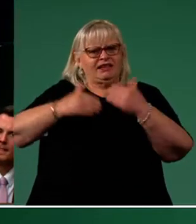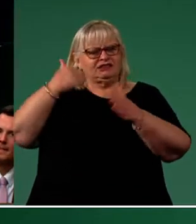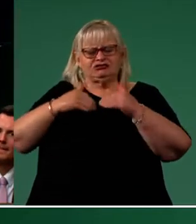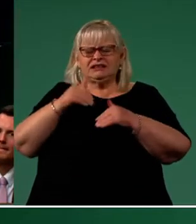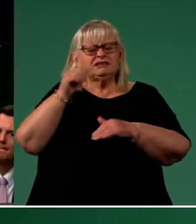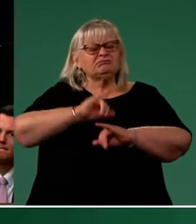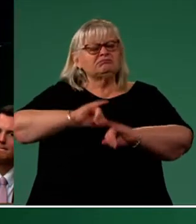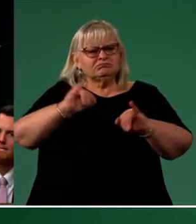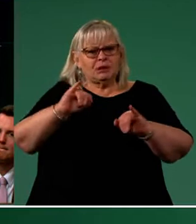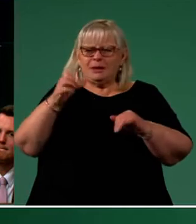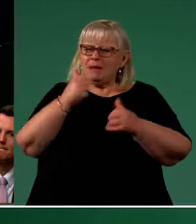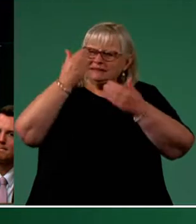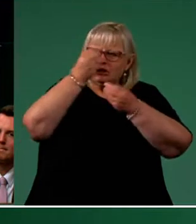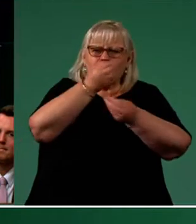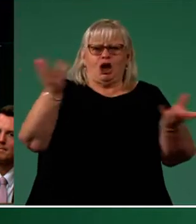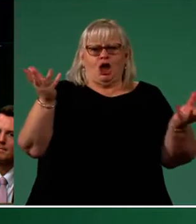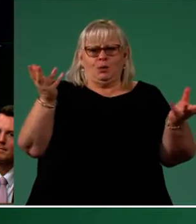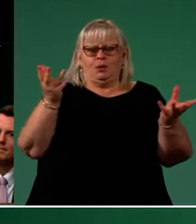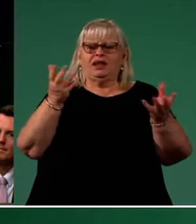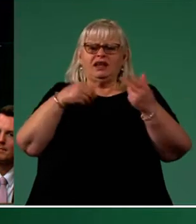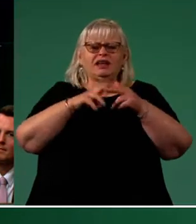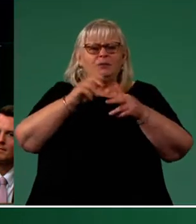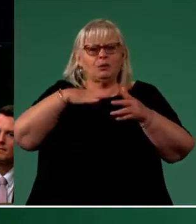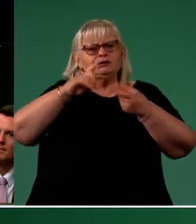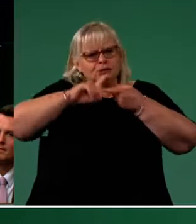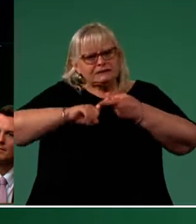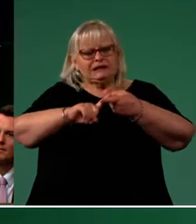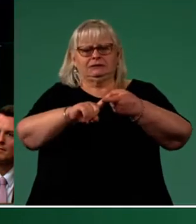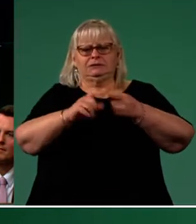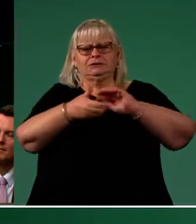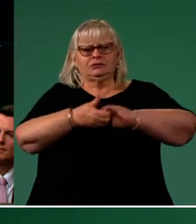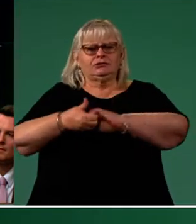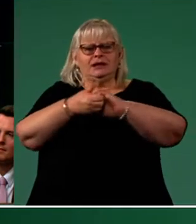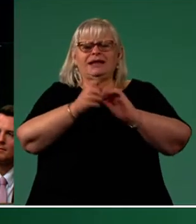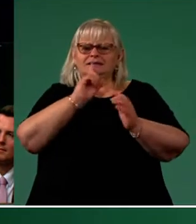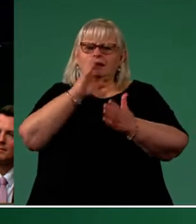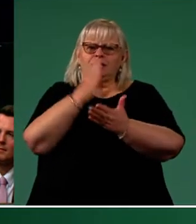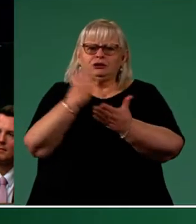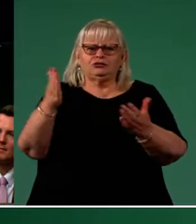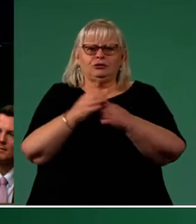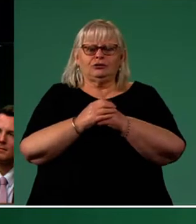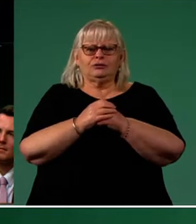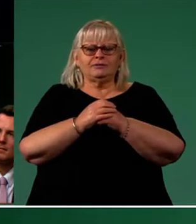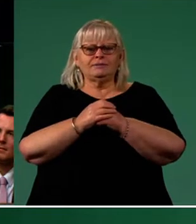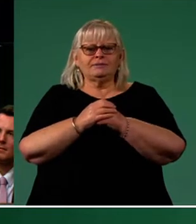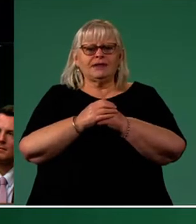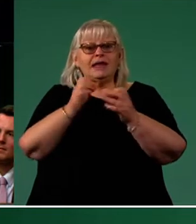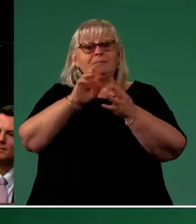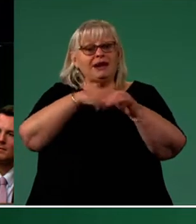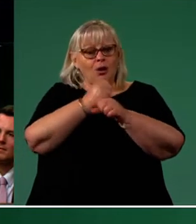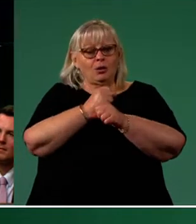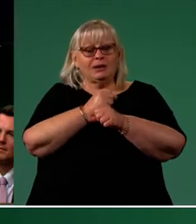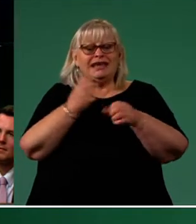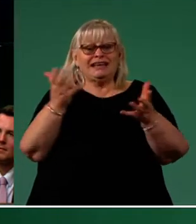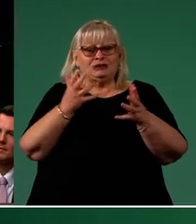known as we continue along the path of reconciliation and truth-telling. Bennelong is also home to its namesake.